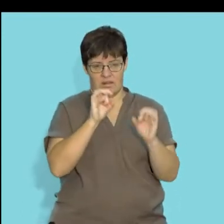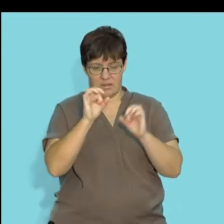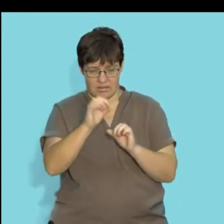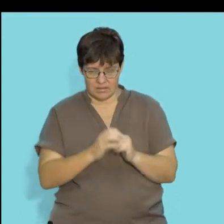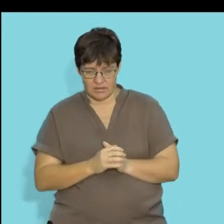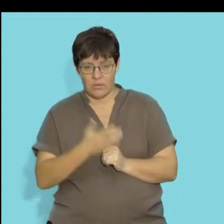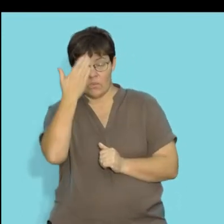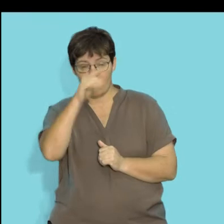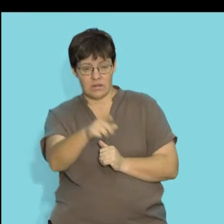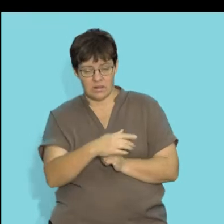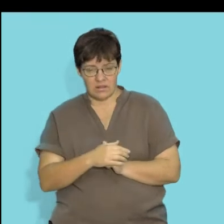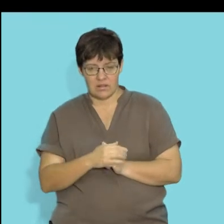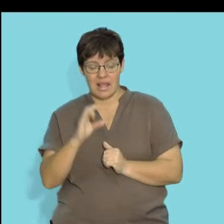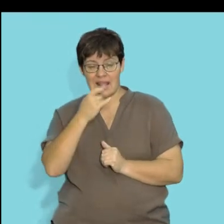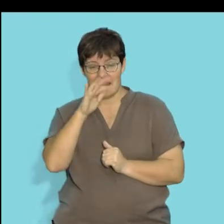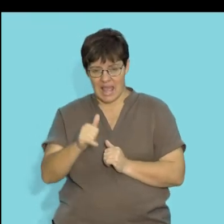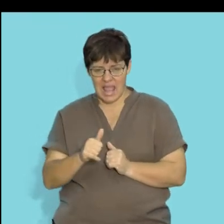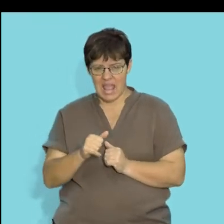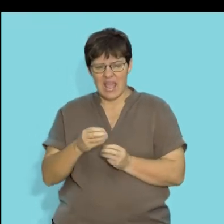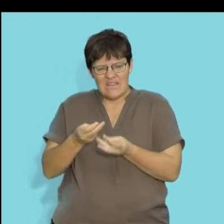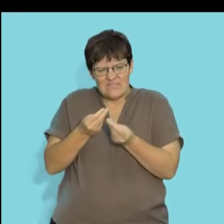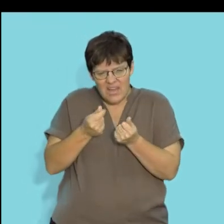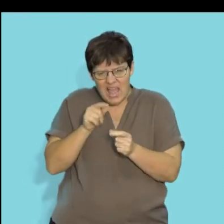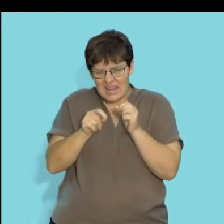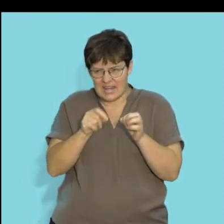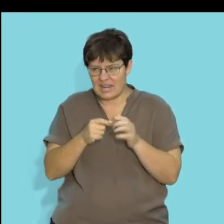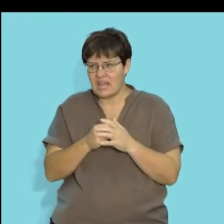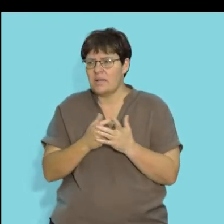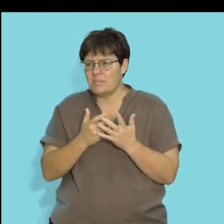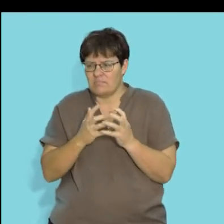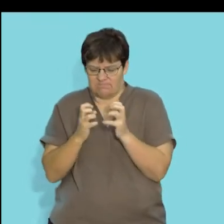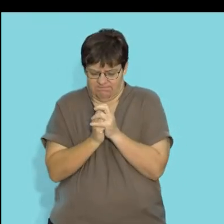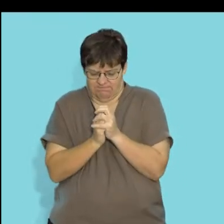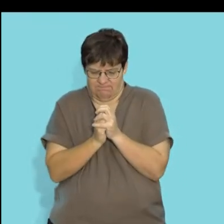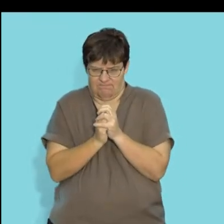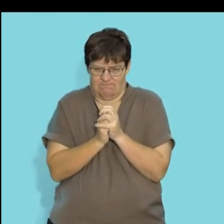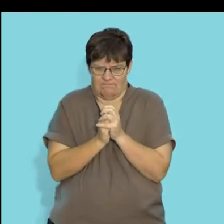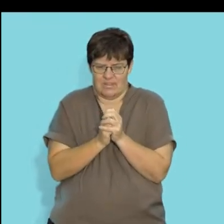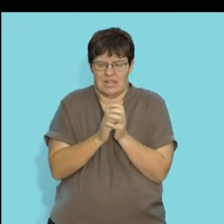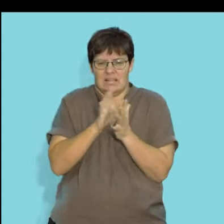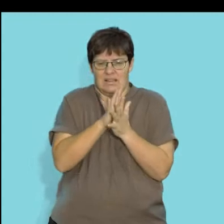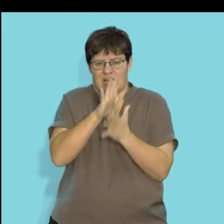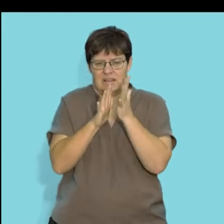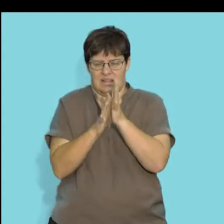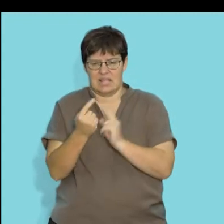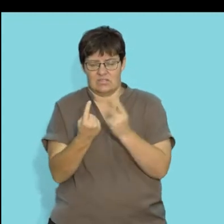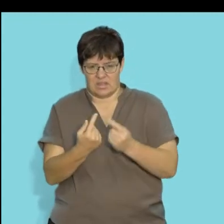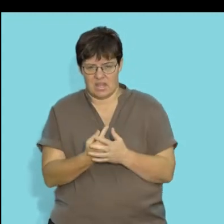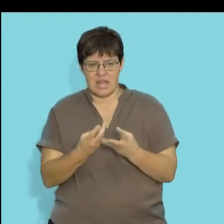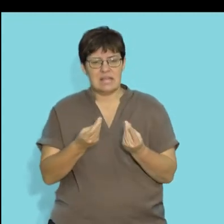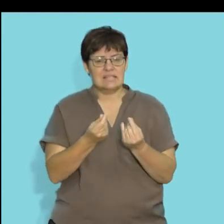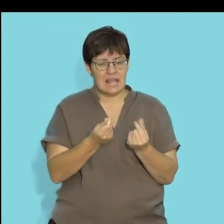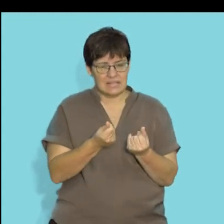soil particles. We know that clay has extremely fine soil particles and hence the particles tend to stick together.